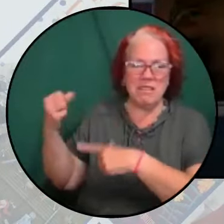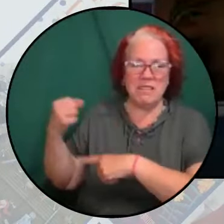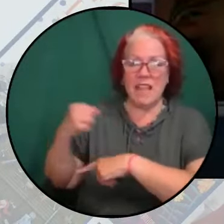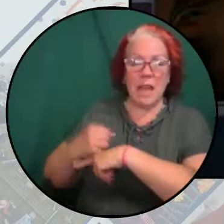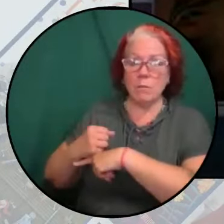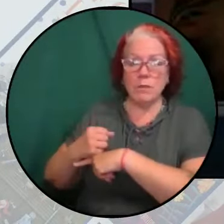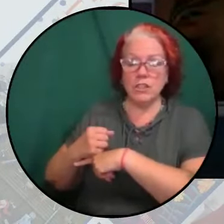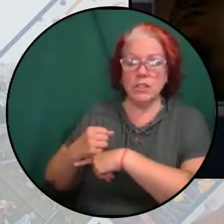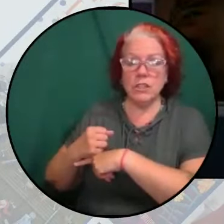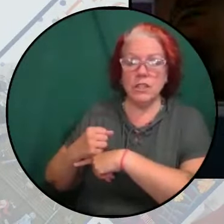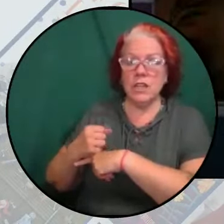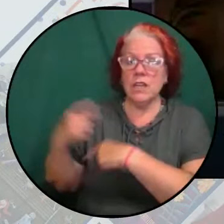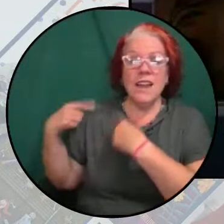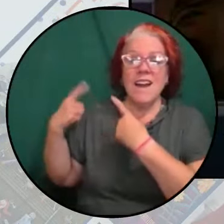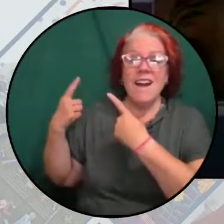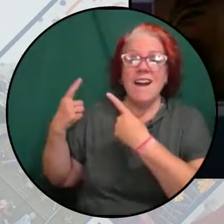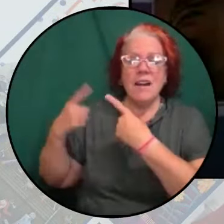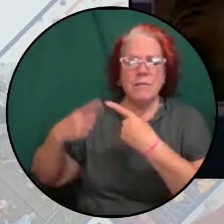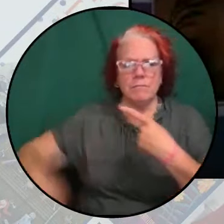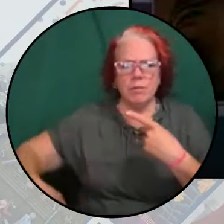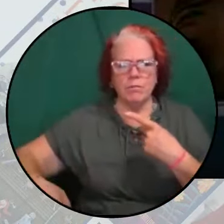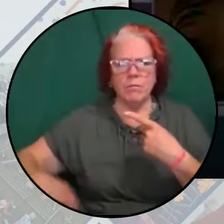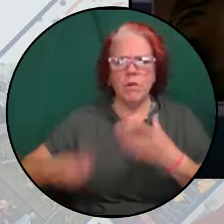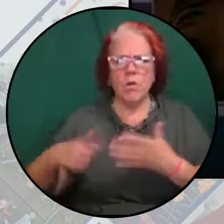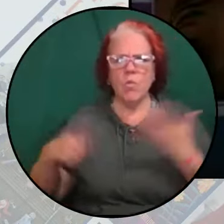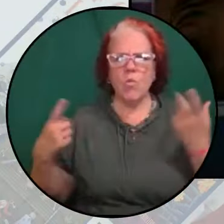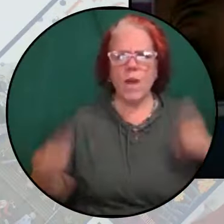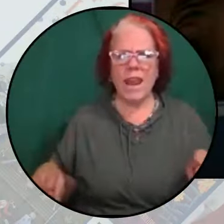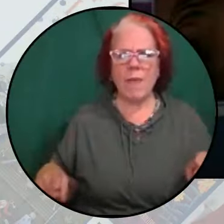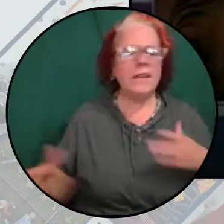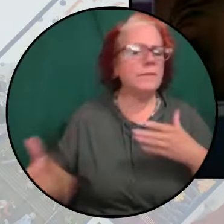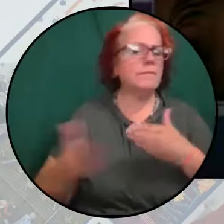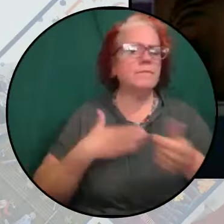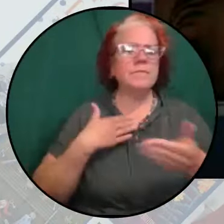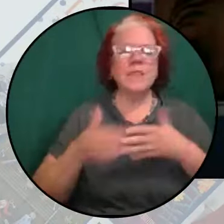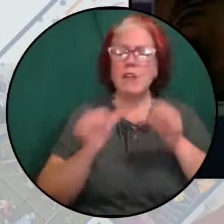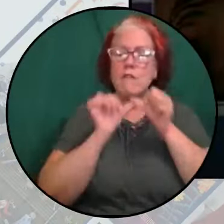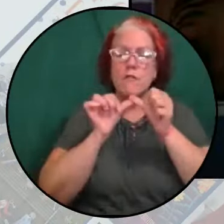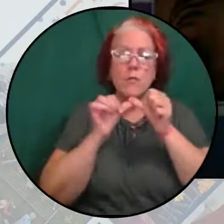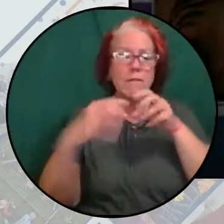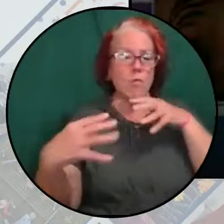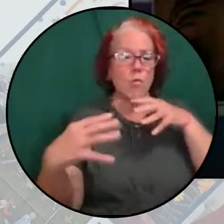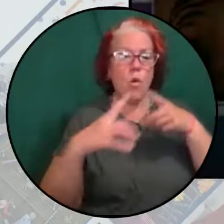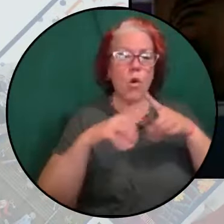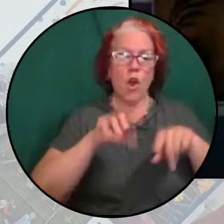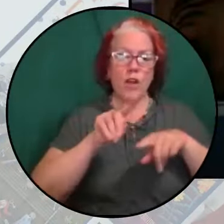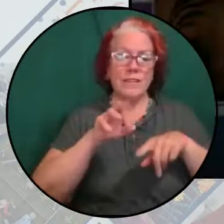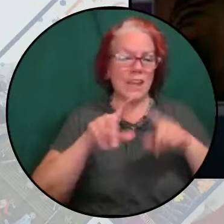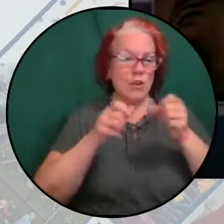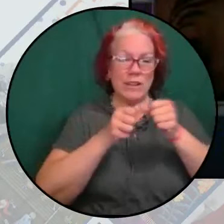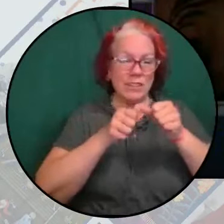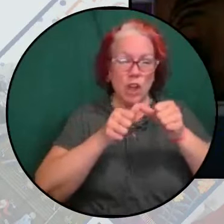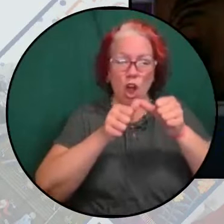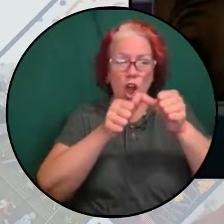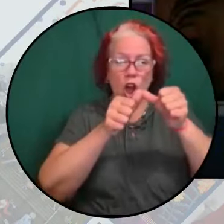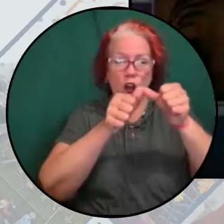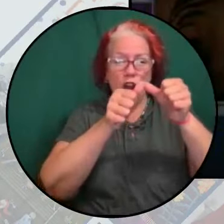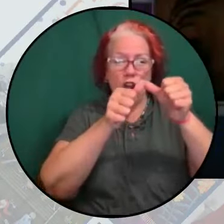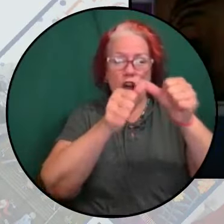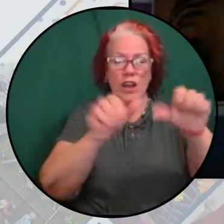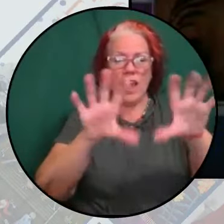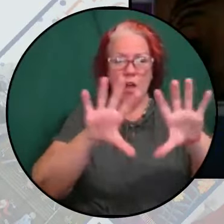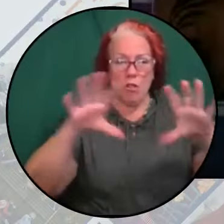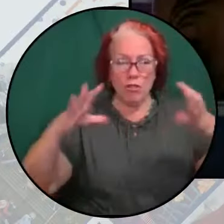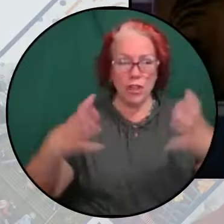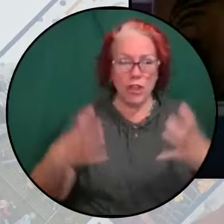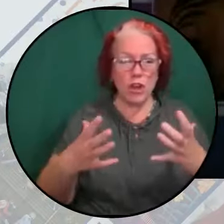how the forever war of terror has expanded the architecture of violence across the globe, how the earth continues